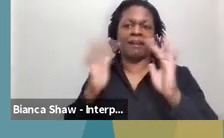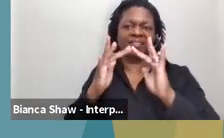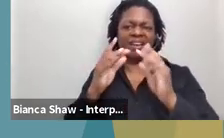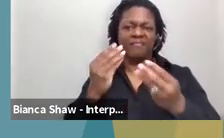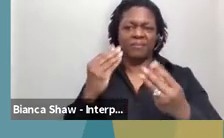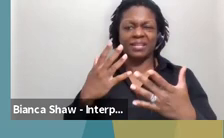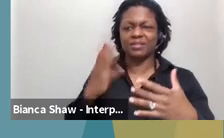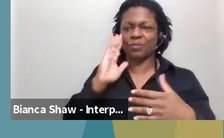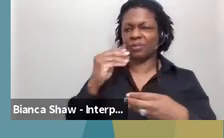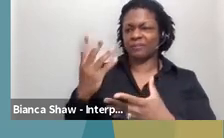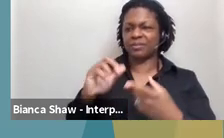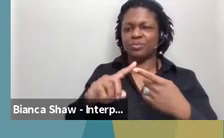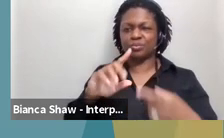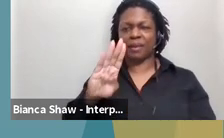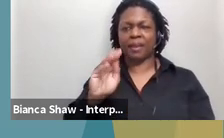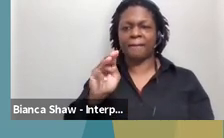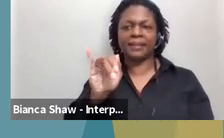Okay. The next slide.